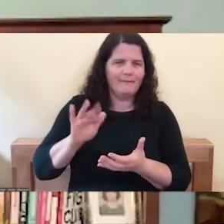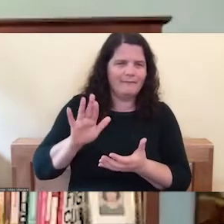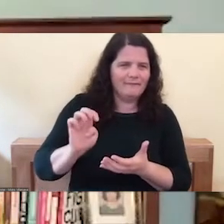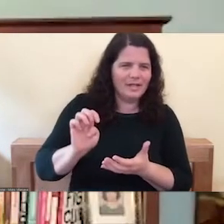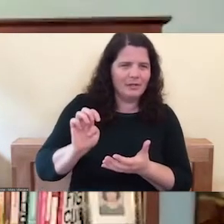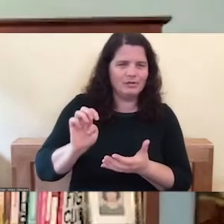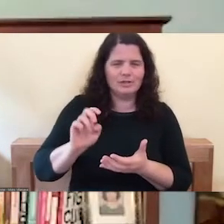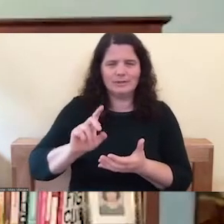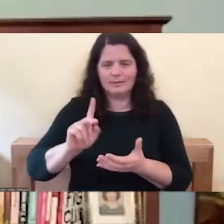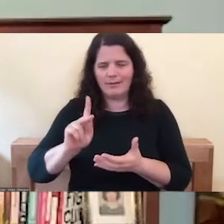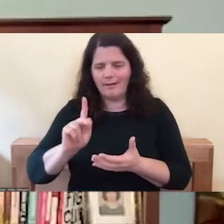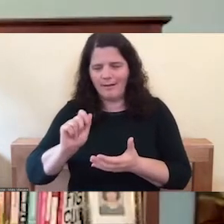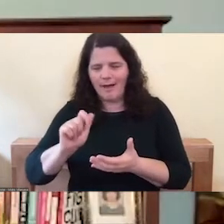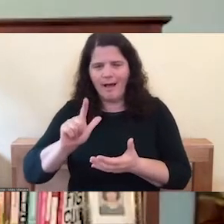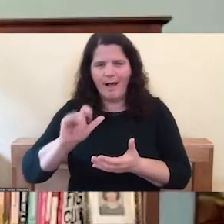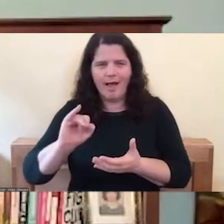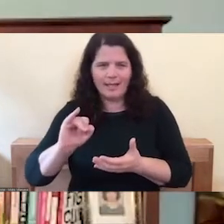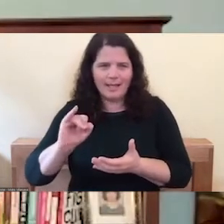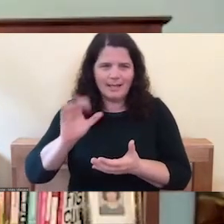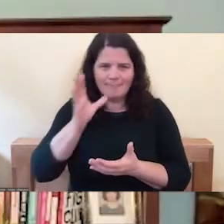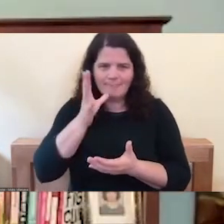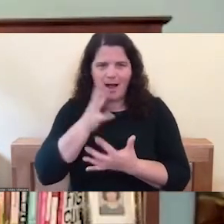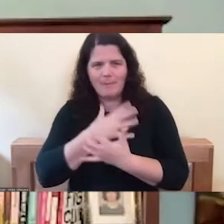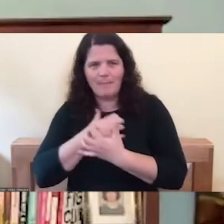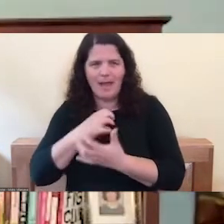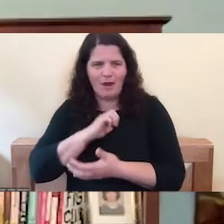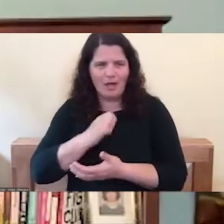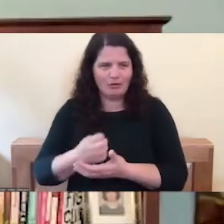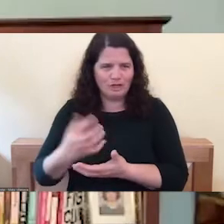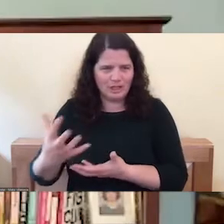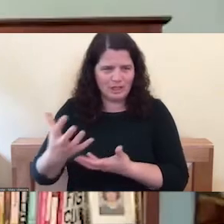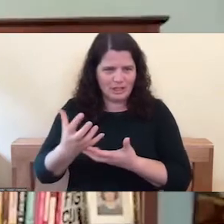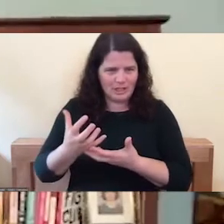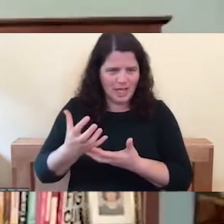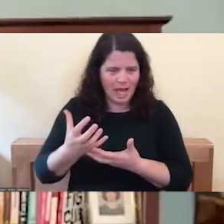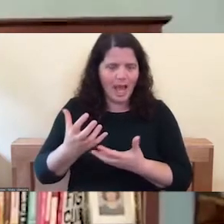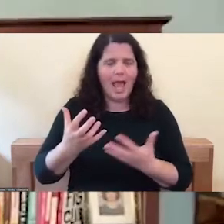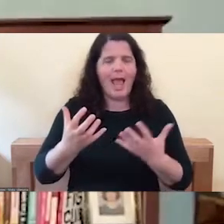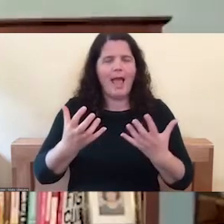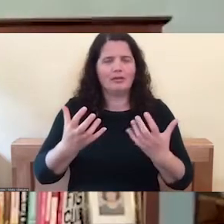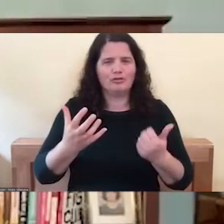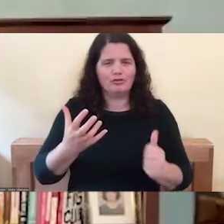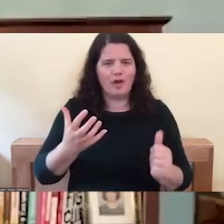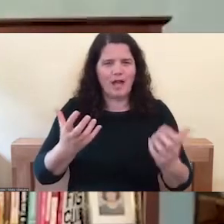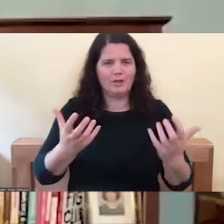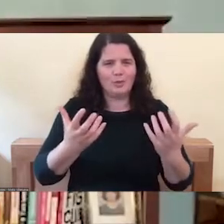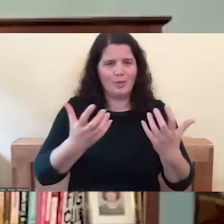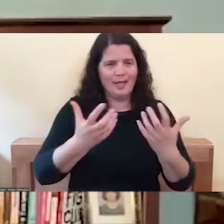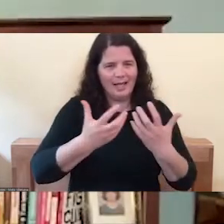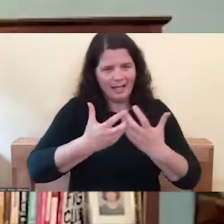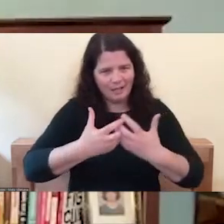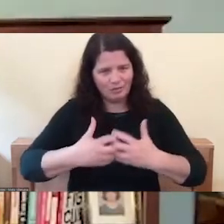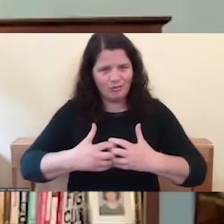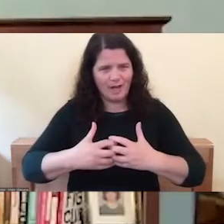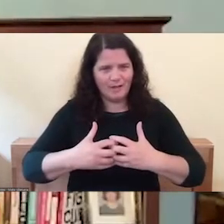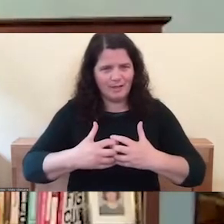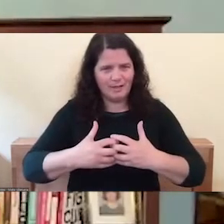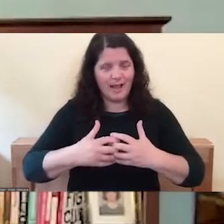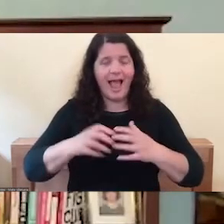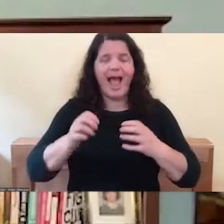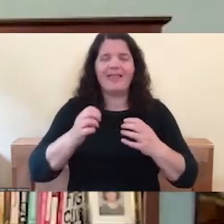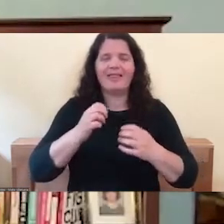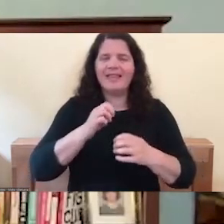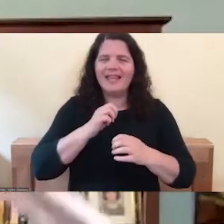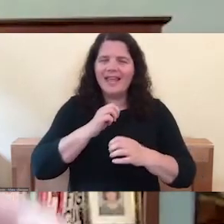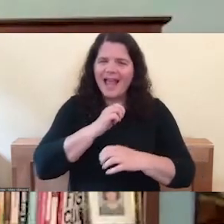energy and integrate it, uh, with the tenderness at an energetic level, because at